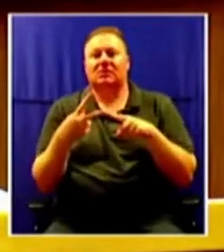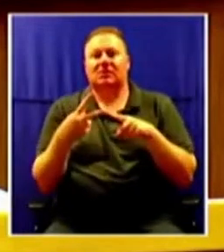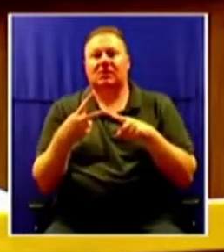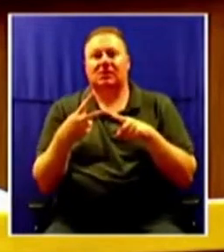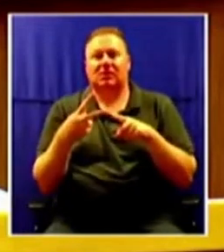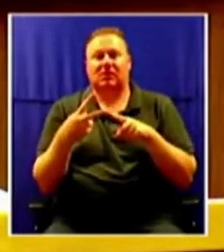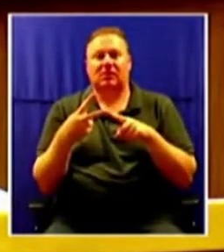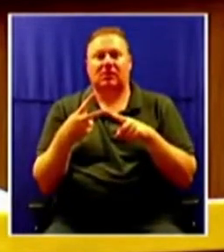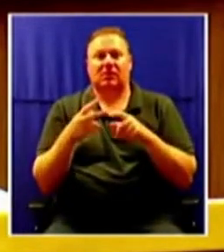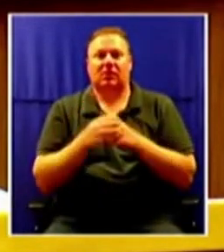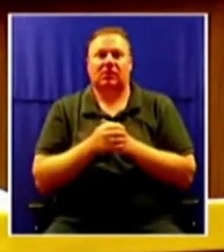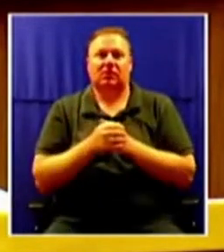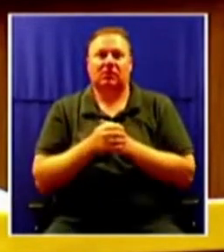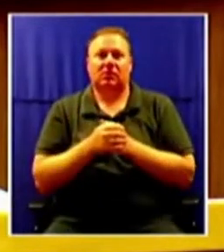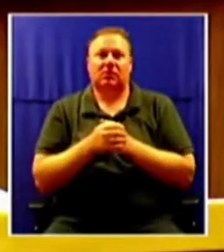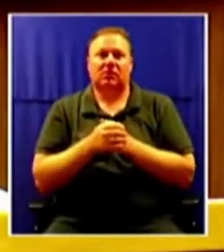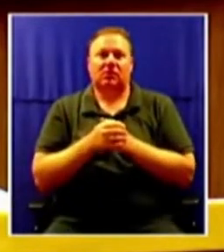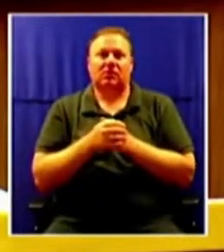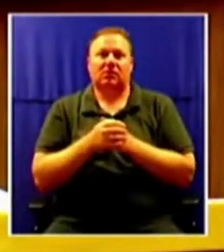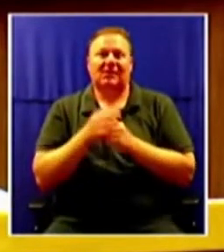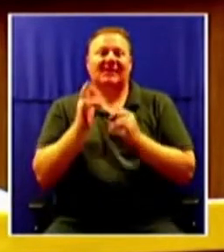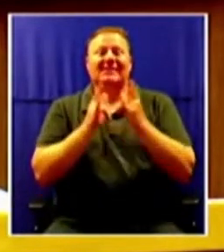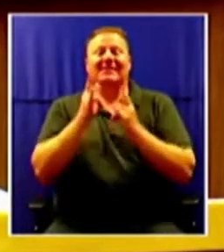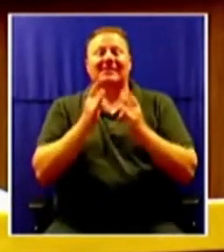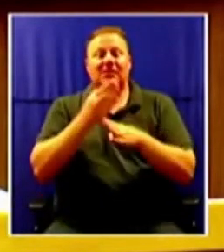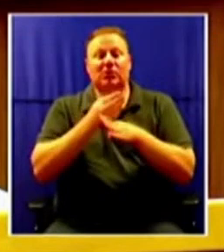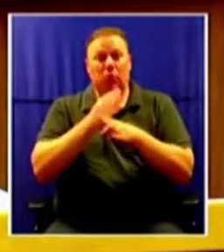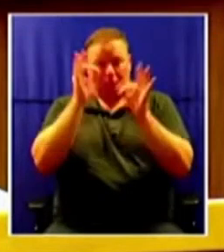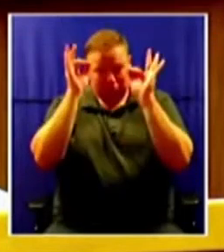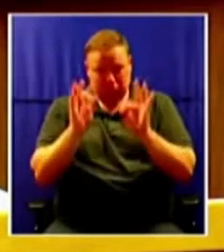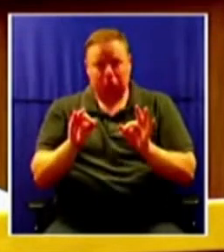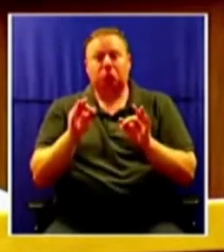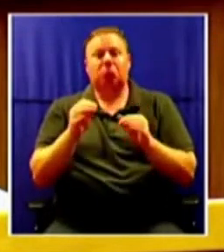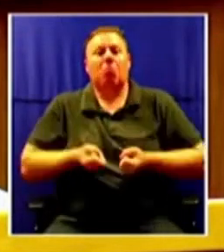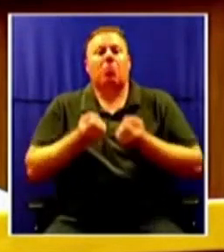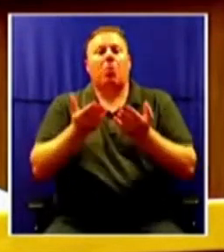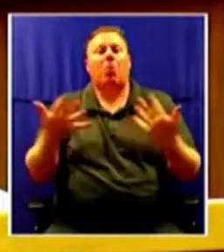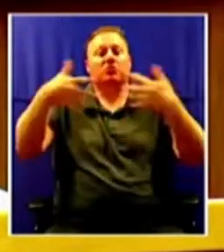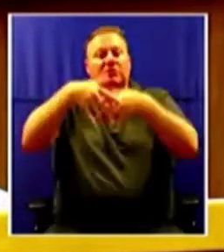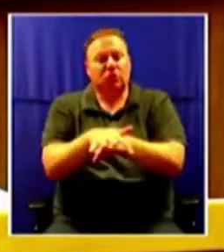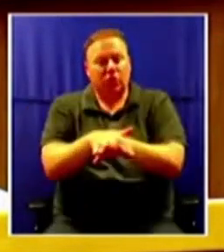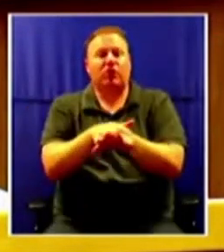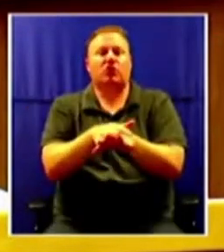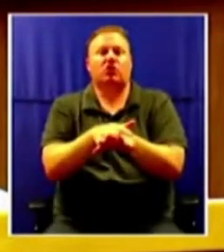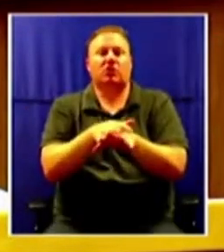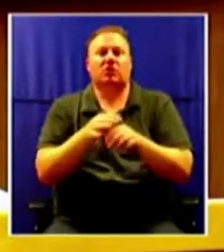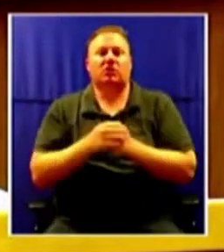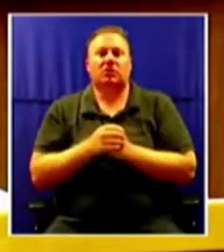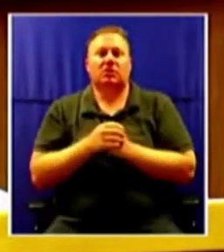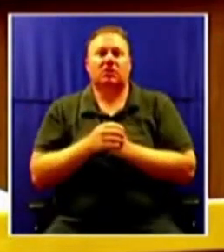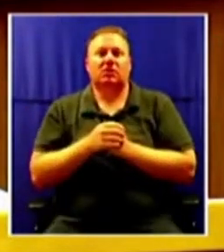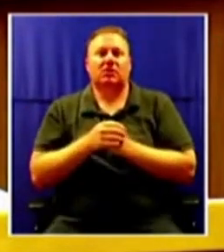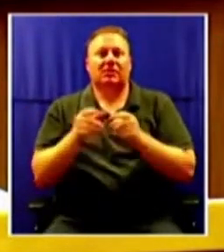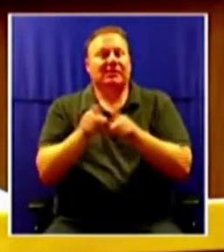the way our cities work using modern special design that promotes integration and inclusivity. This would also entail